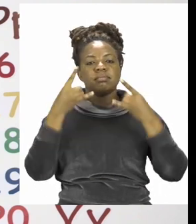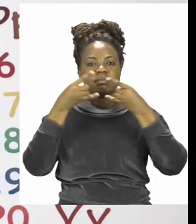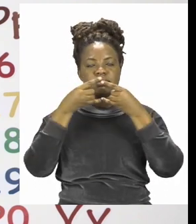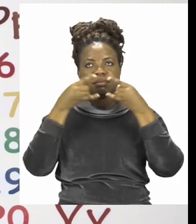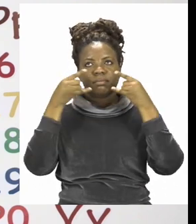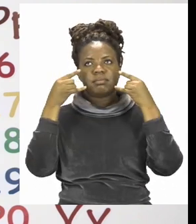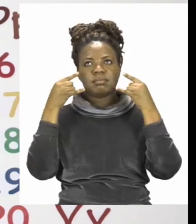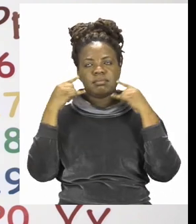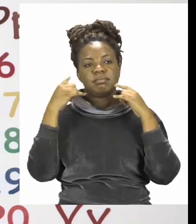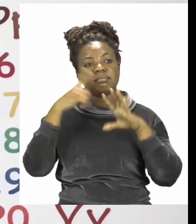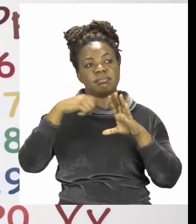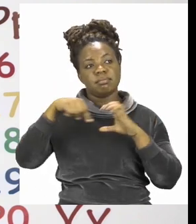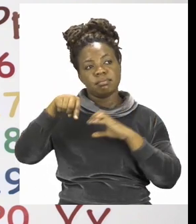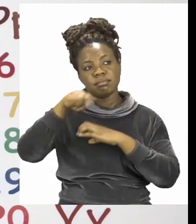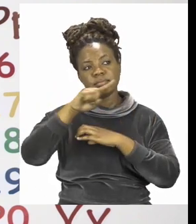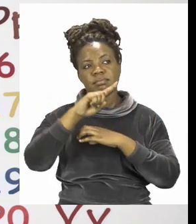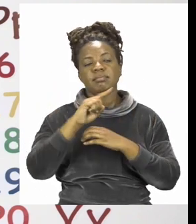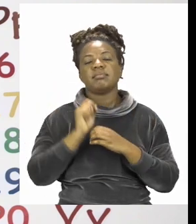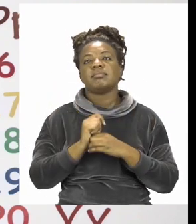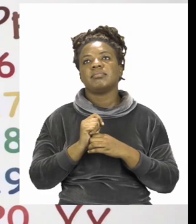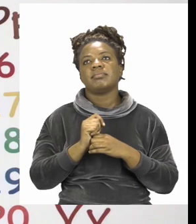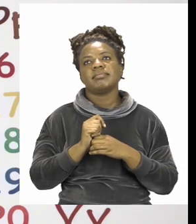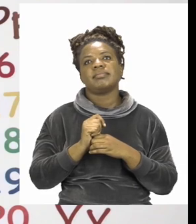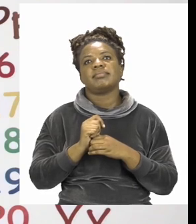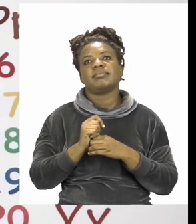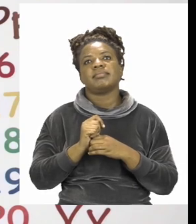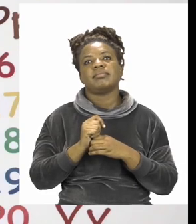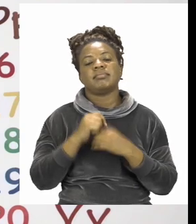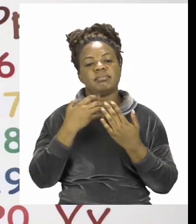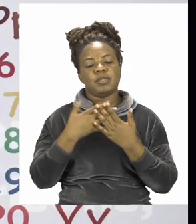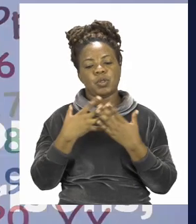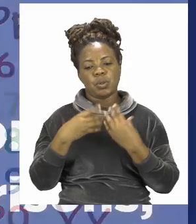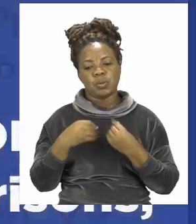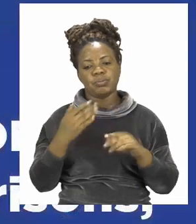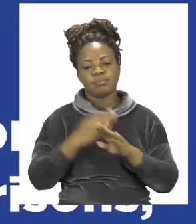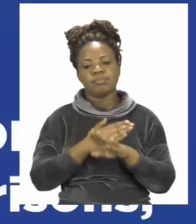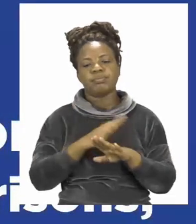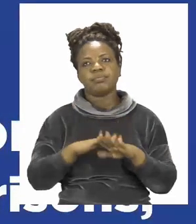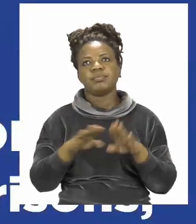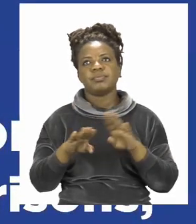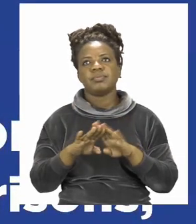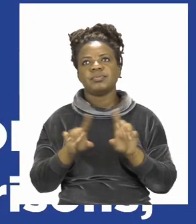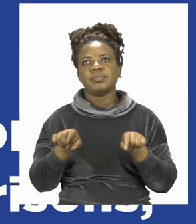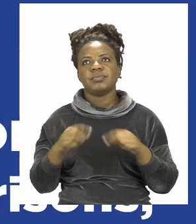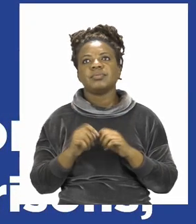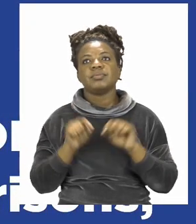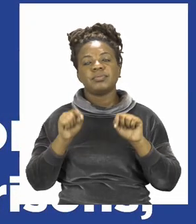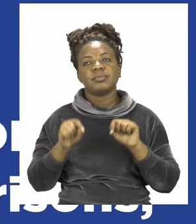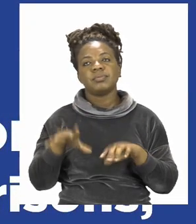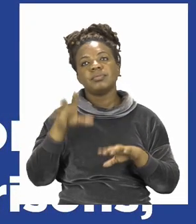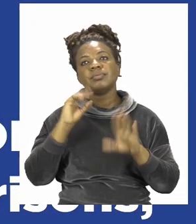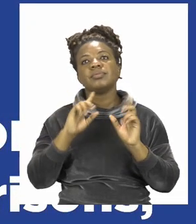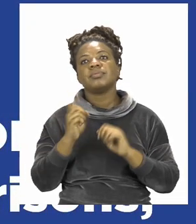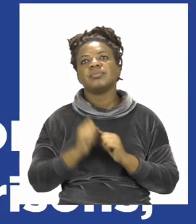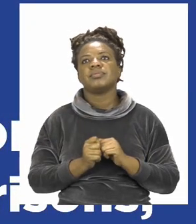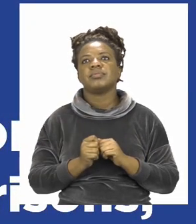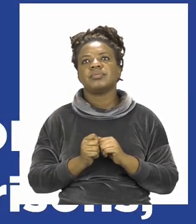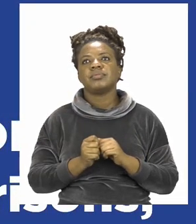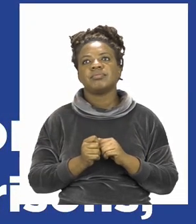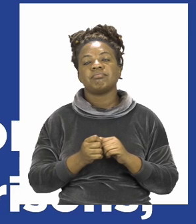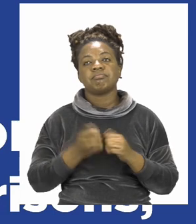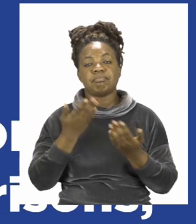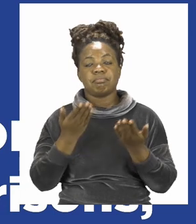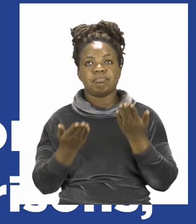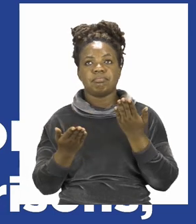we are outside. Make sure your hands are dry before you touch anything else. For today's lesson we're going to be doing